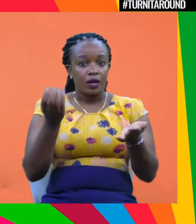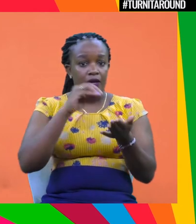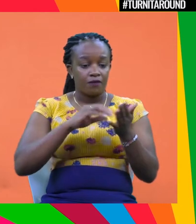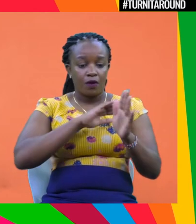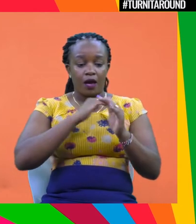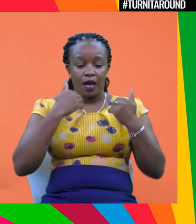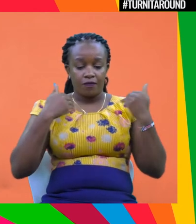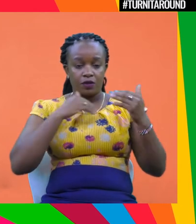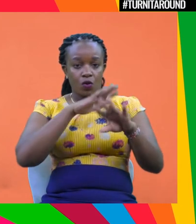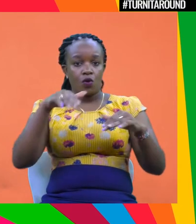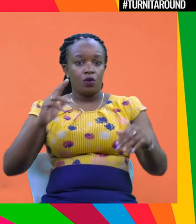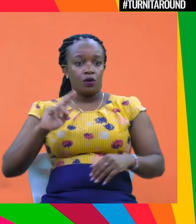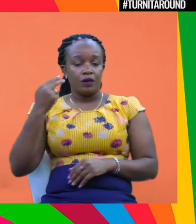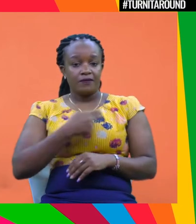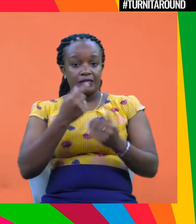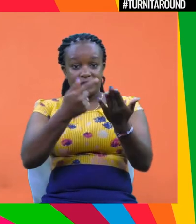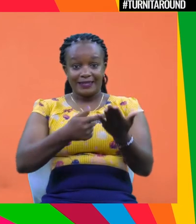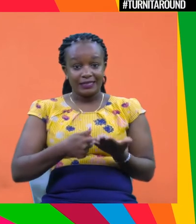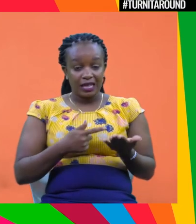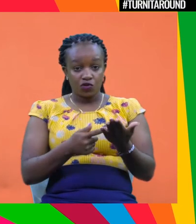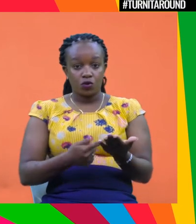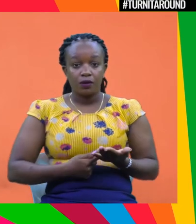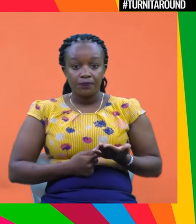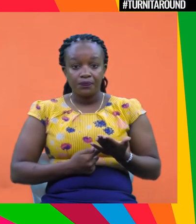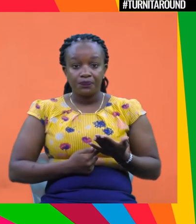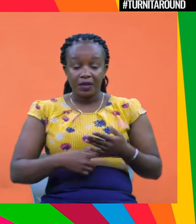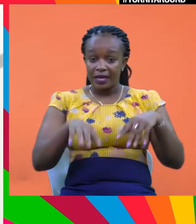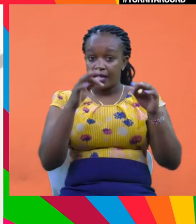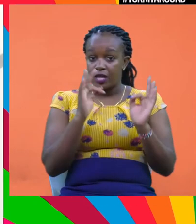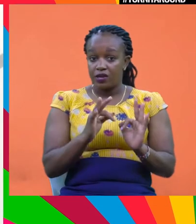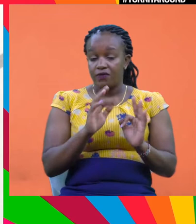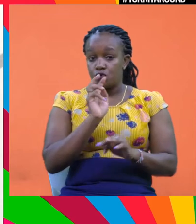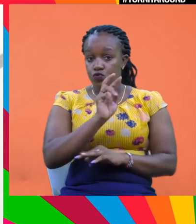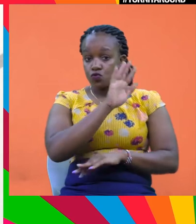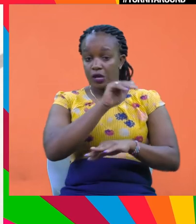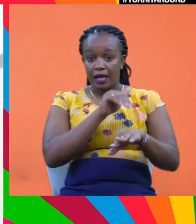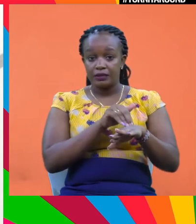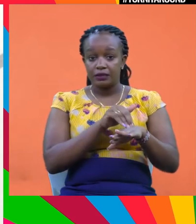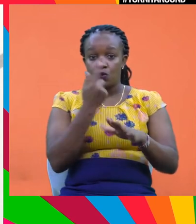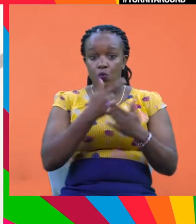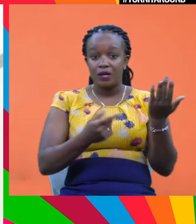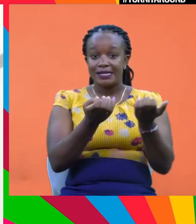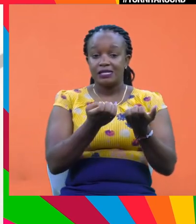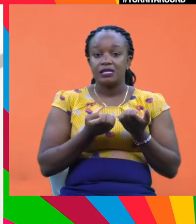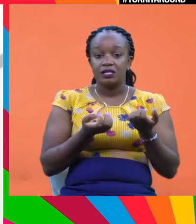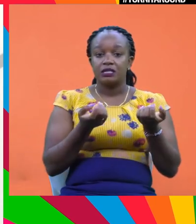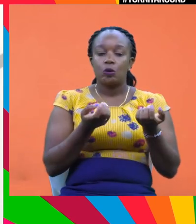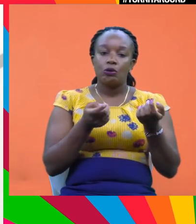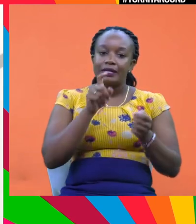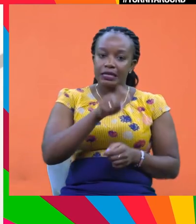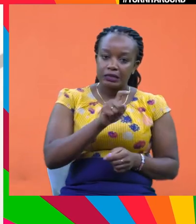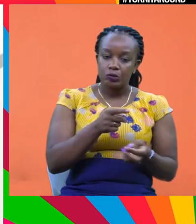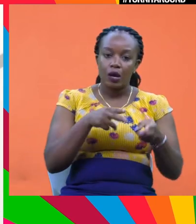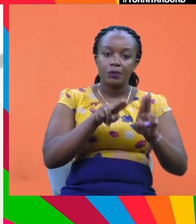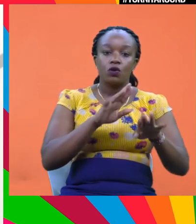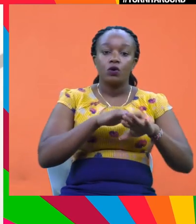having us all on today for this very important discussion. If you look at what needs to happen in terms of